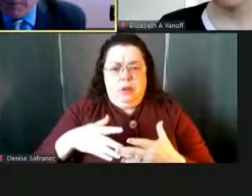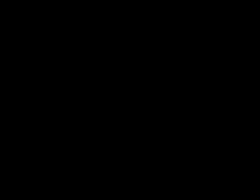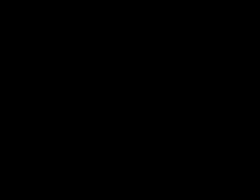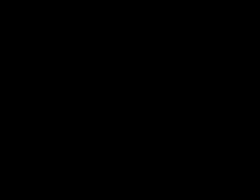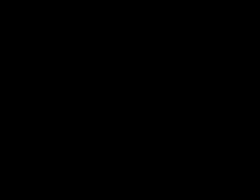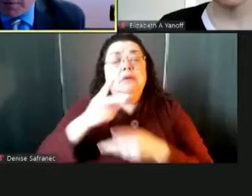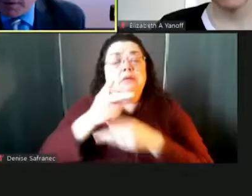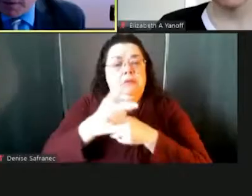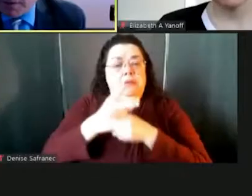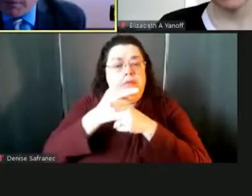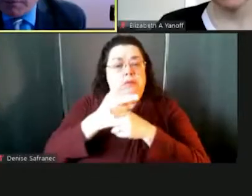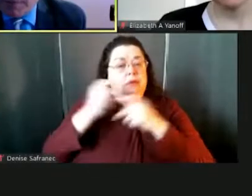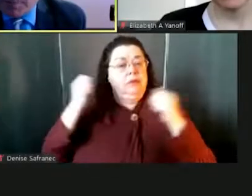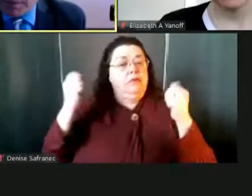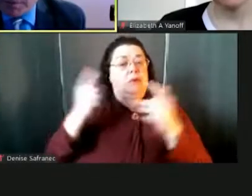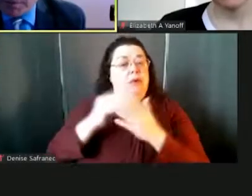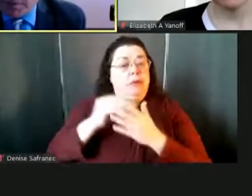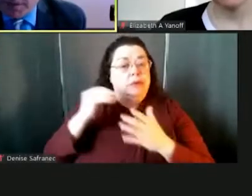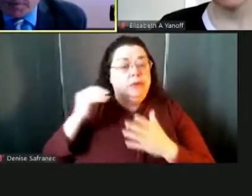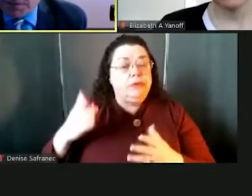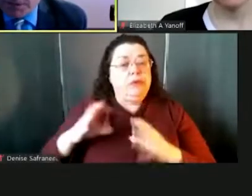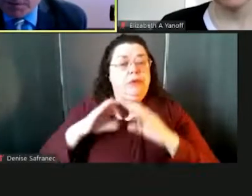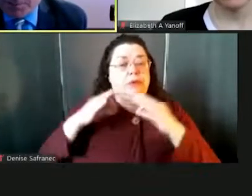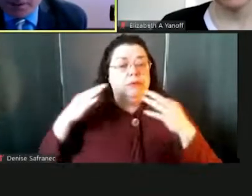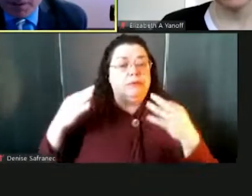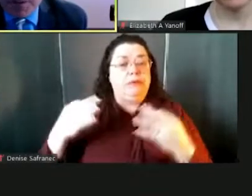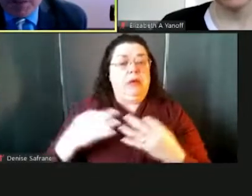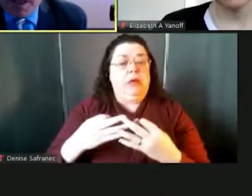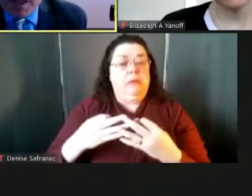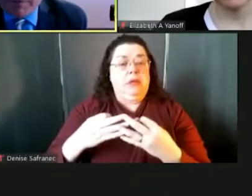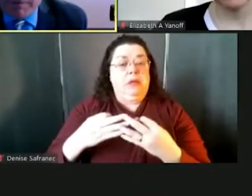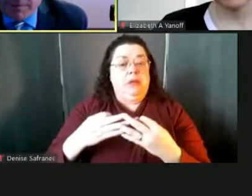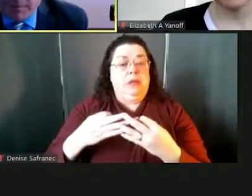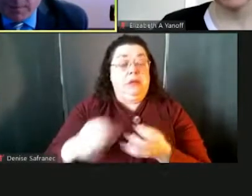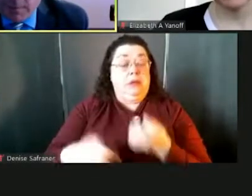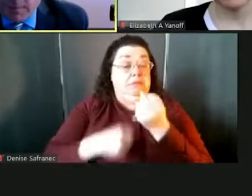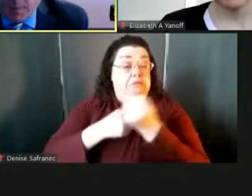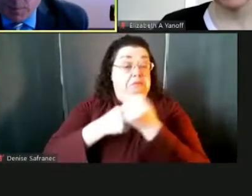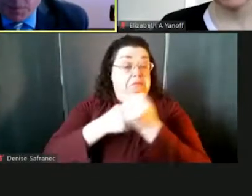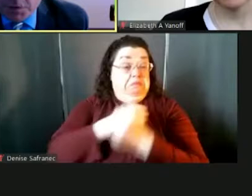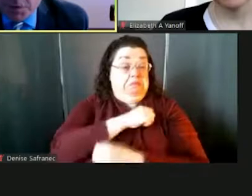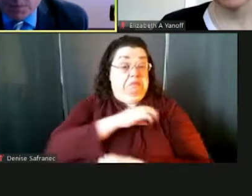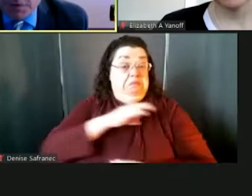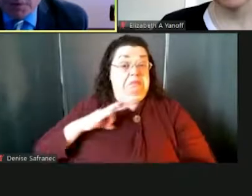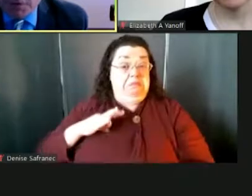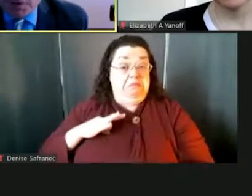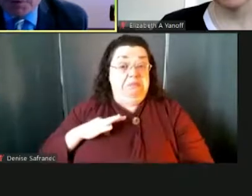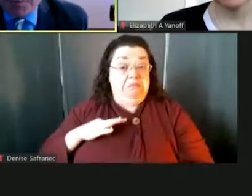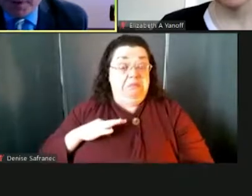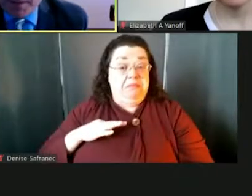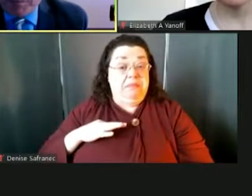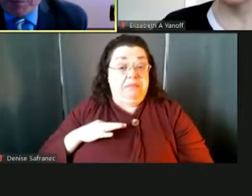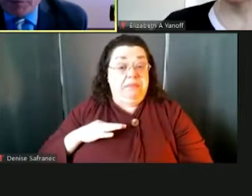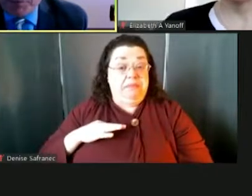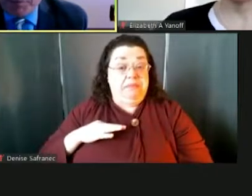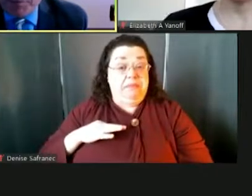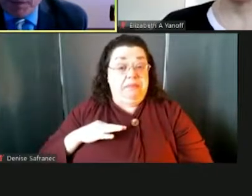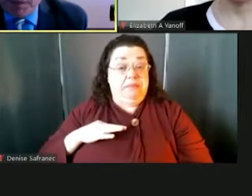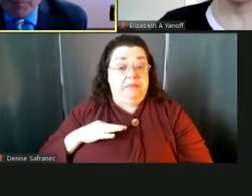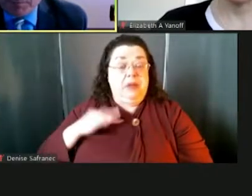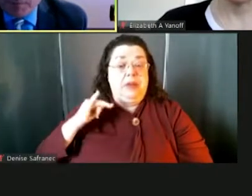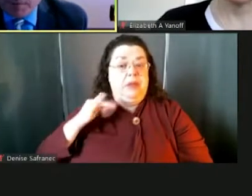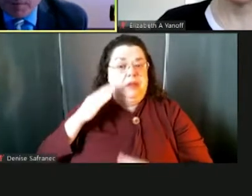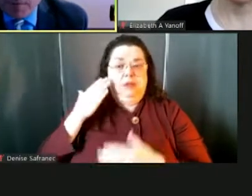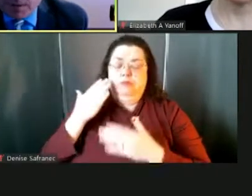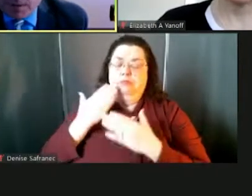children, taking care of family considerations, and supporting our staff, which has been proven to